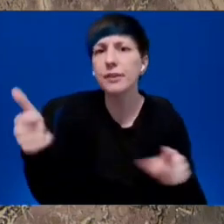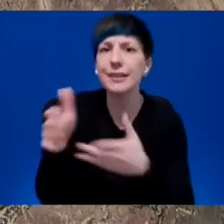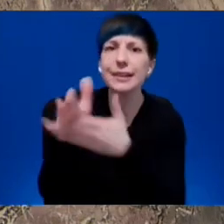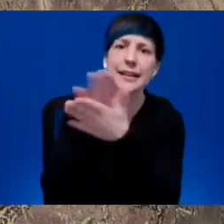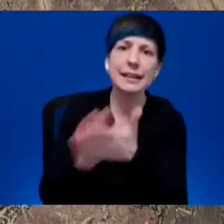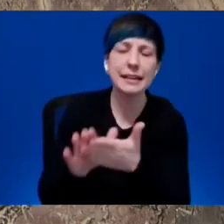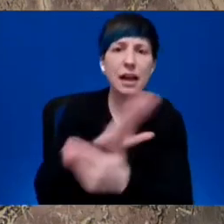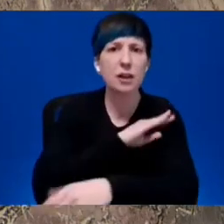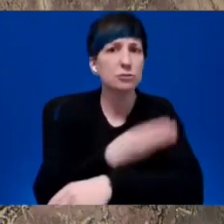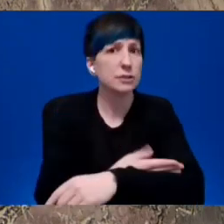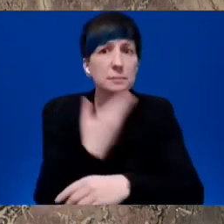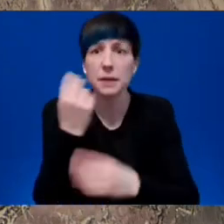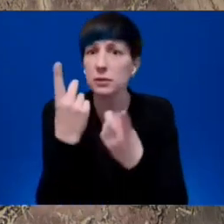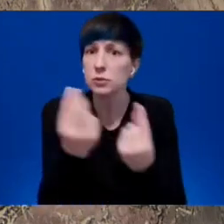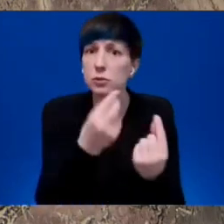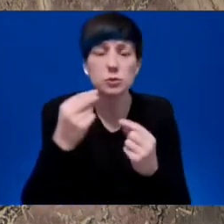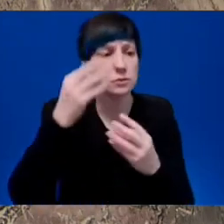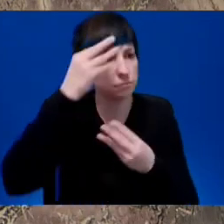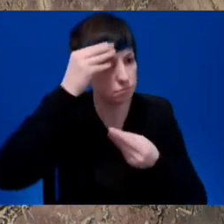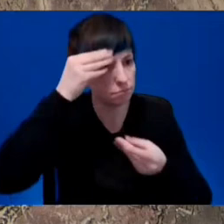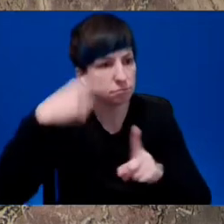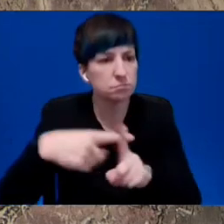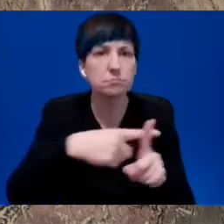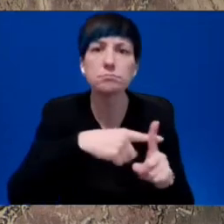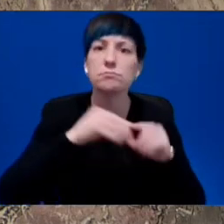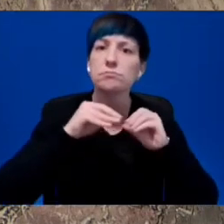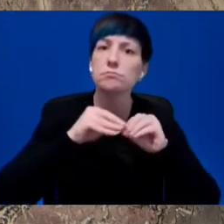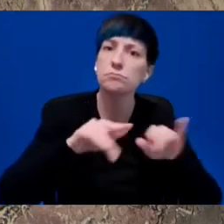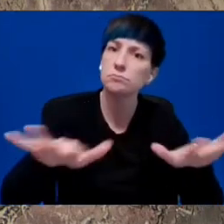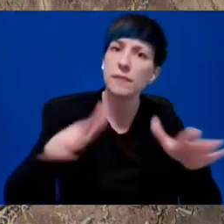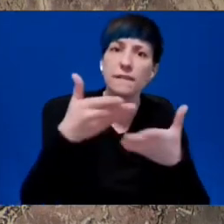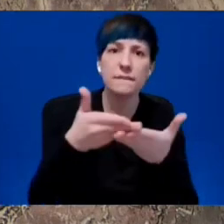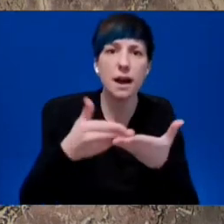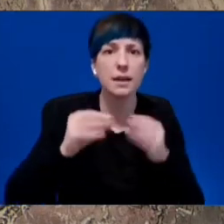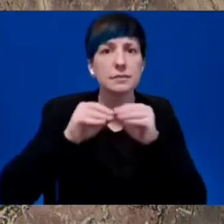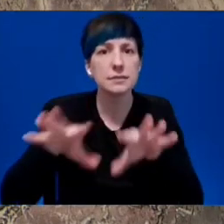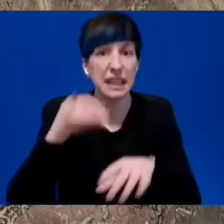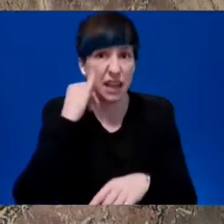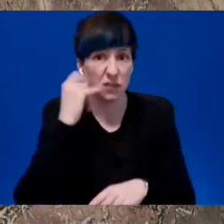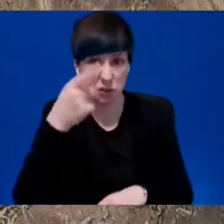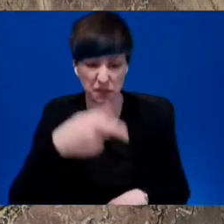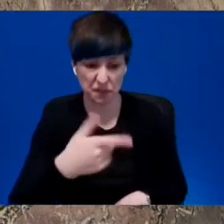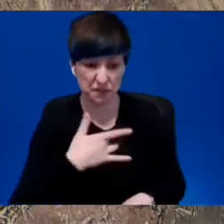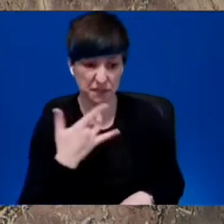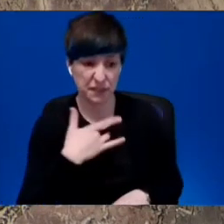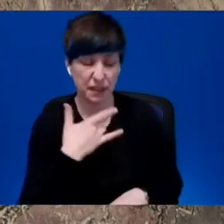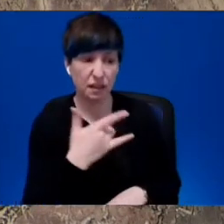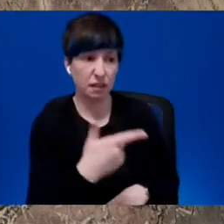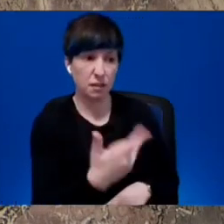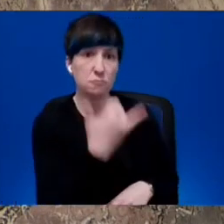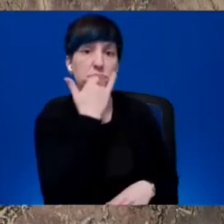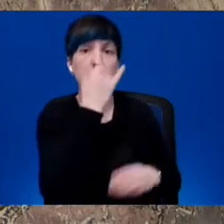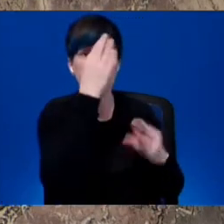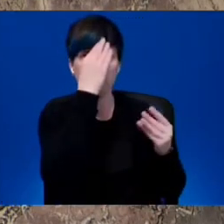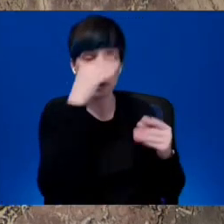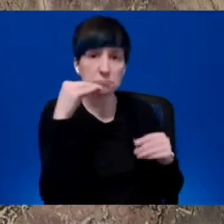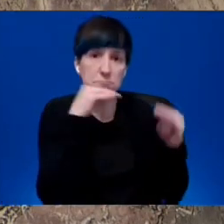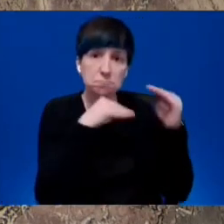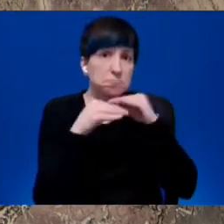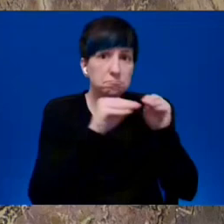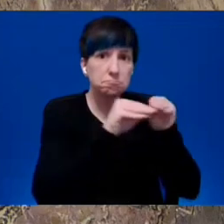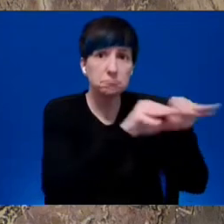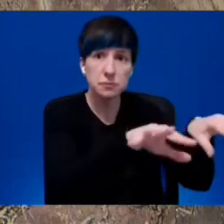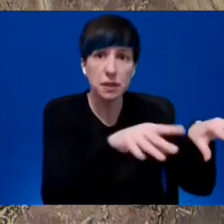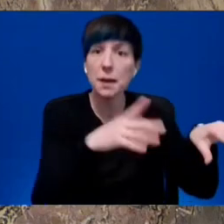facts out. If the member believes that some people are putting out misinformation, the best thing the government can do is put out accurate